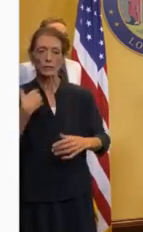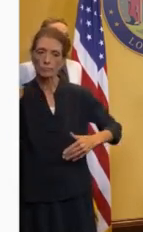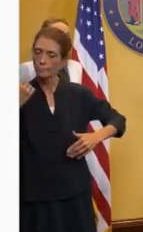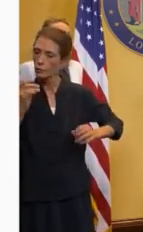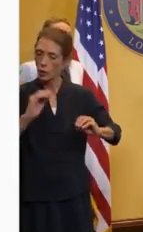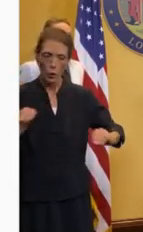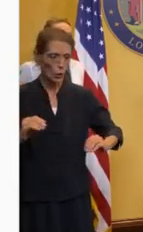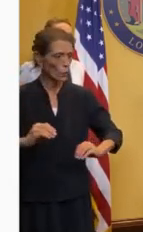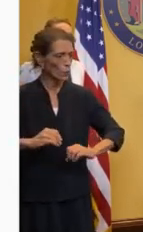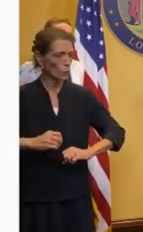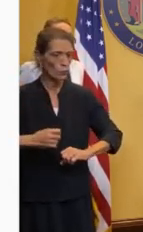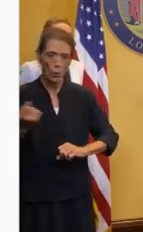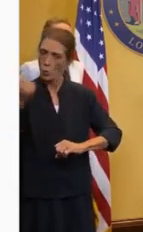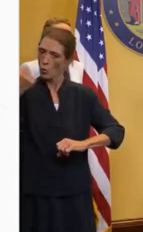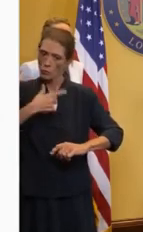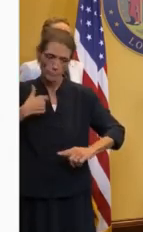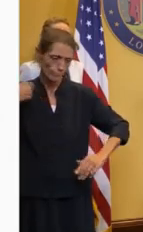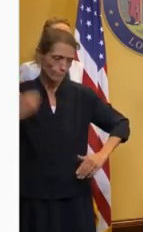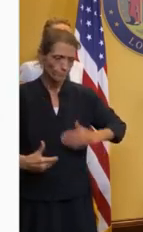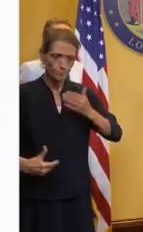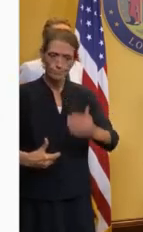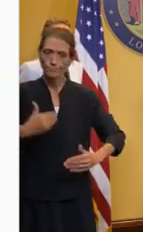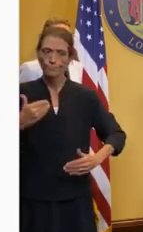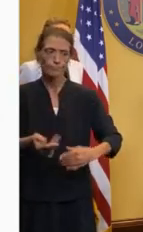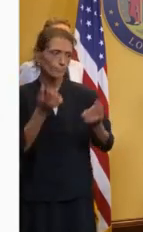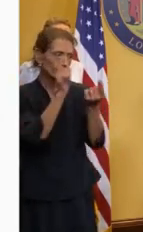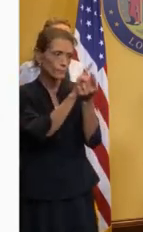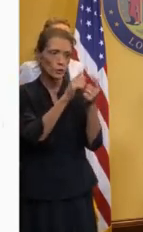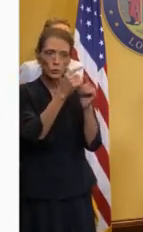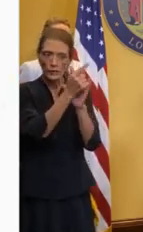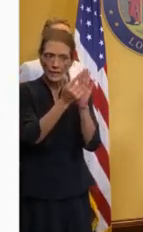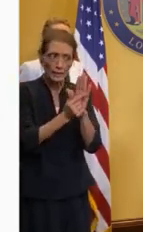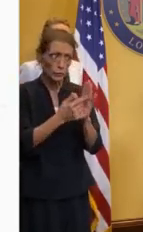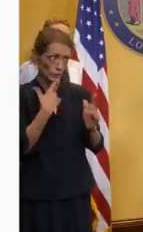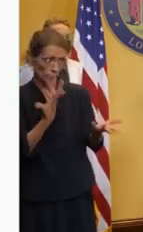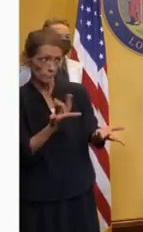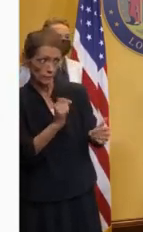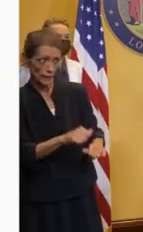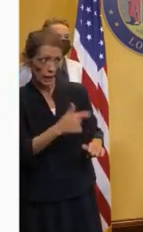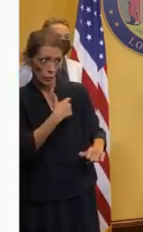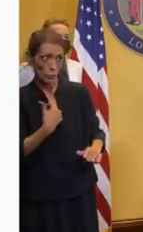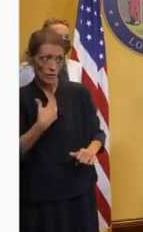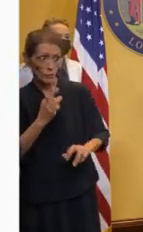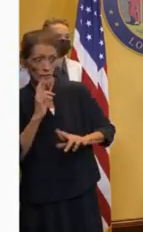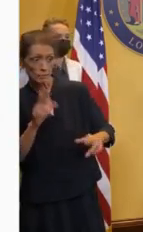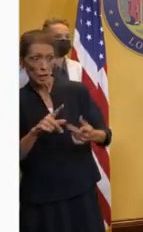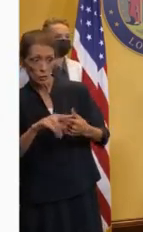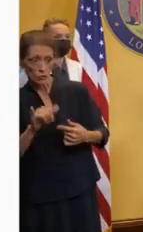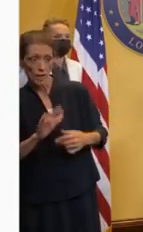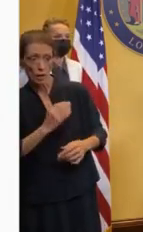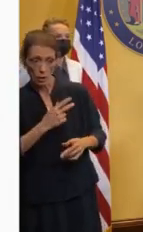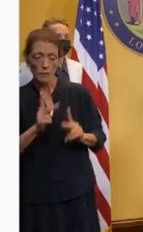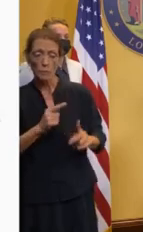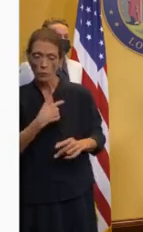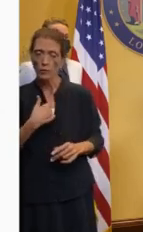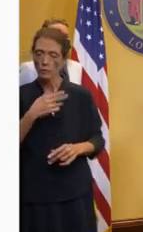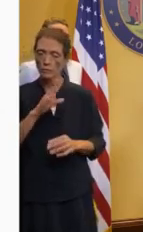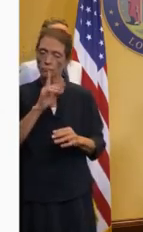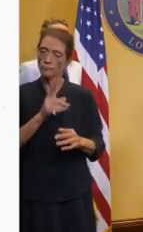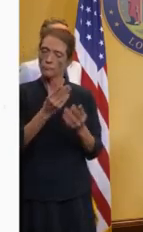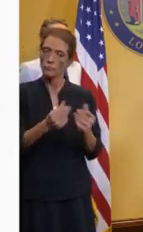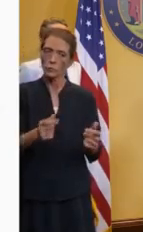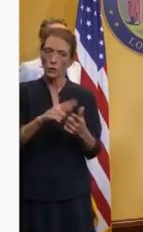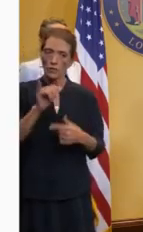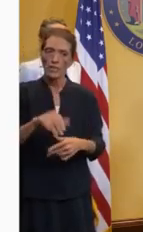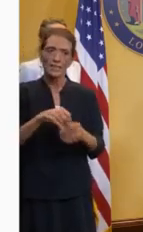forward through legal to take these steps to ensure that we have the capacity to respond to our people and in a timely